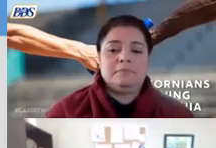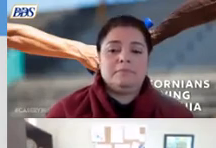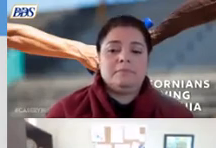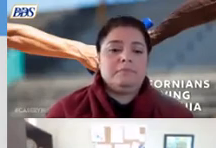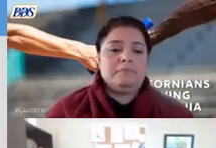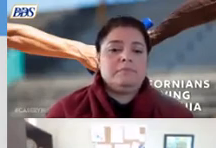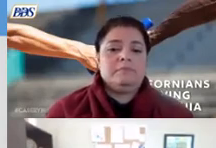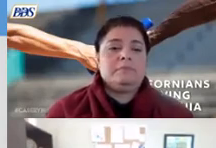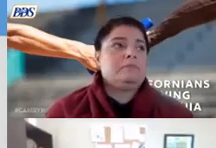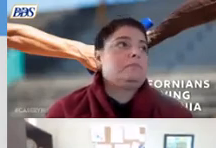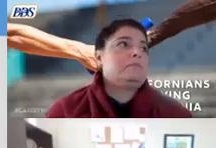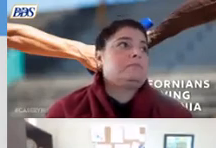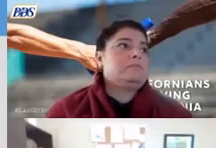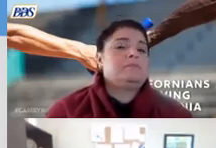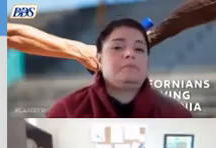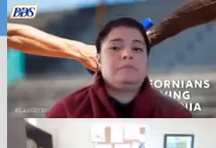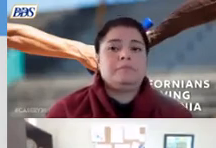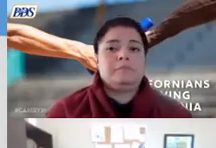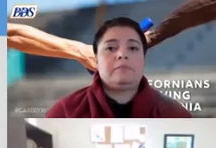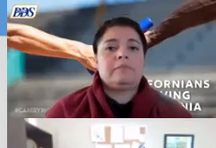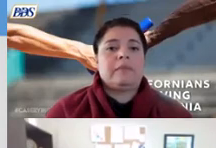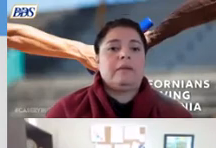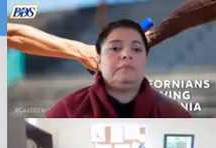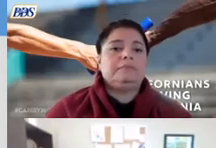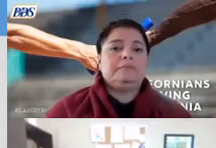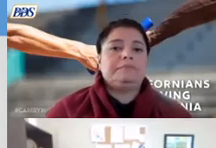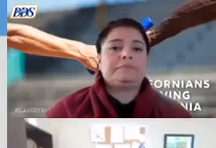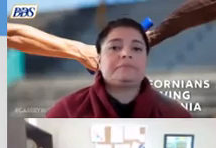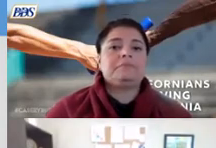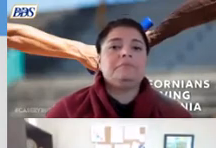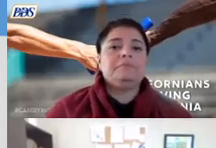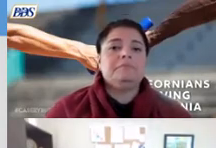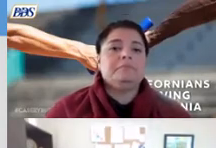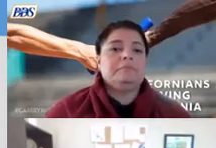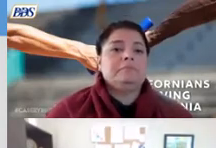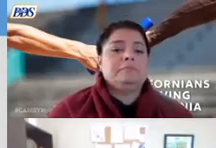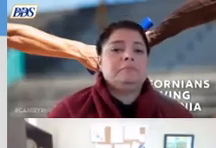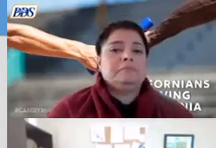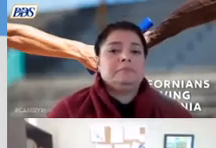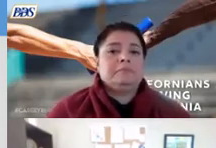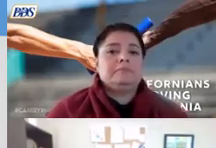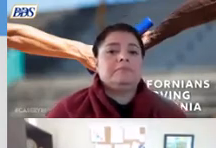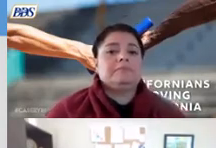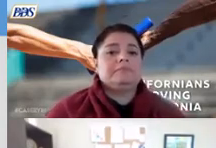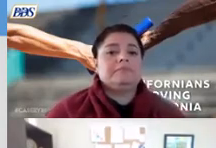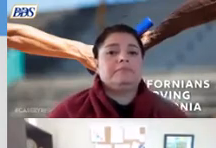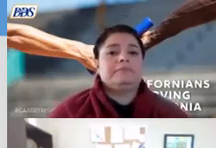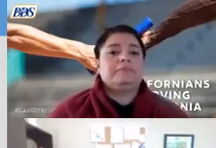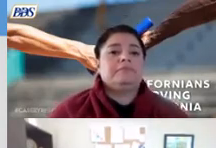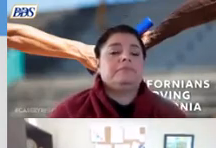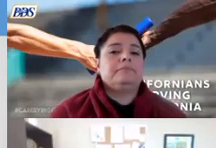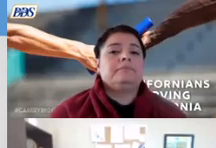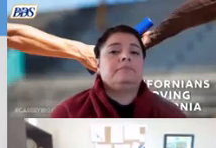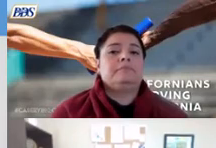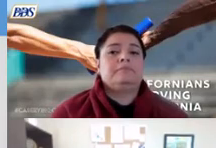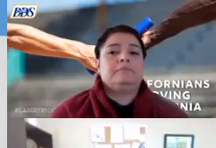a side-by-side comparison against percentages of dollars spent to give some perspective i will share that